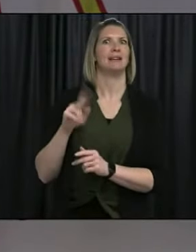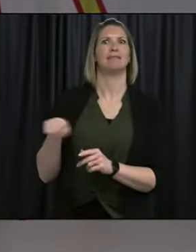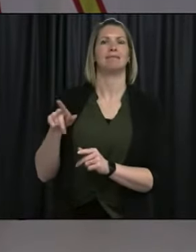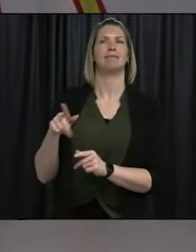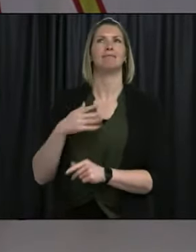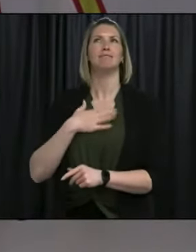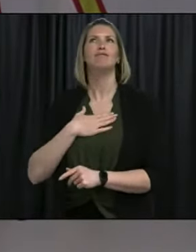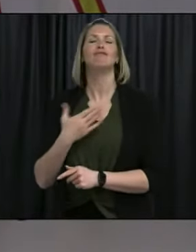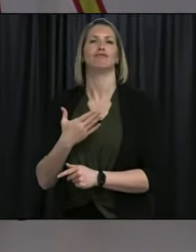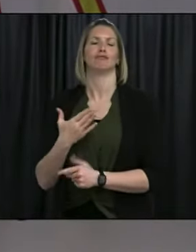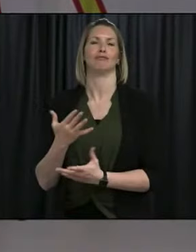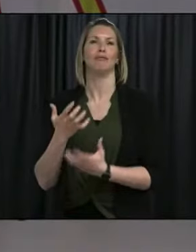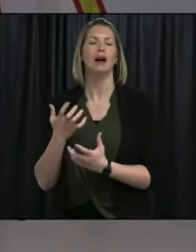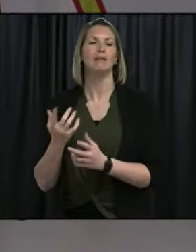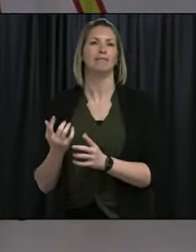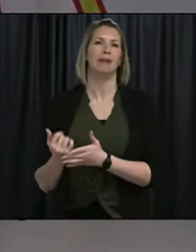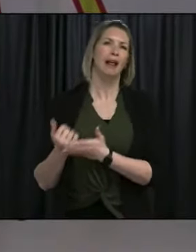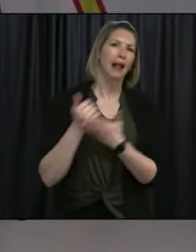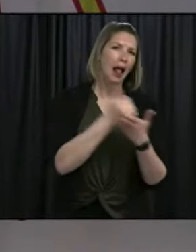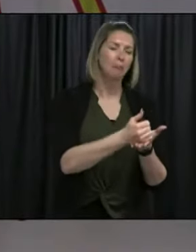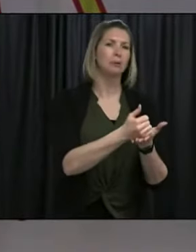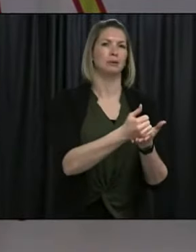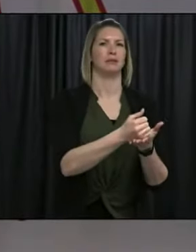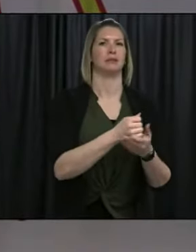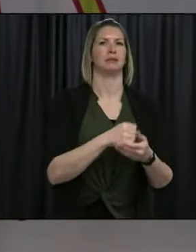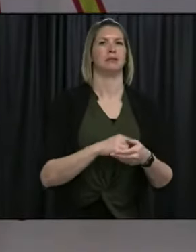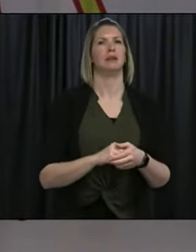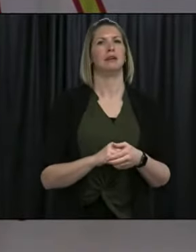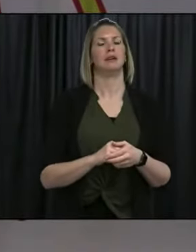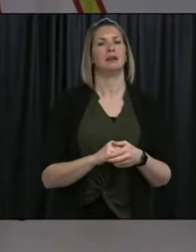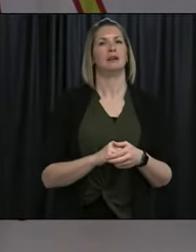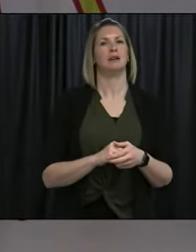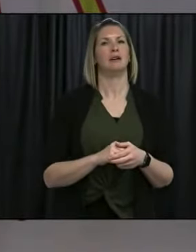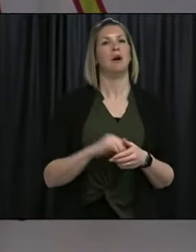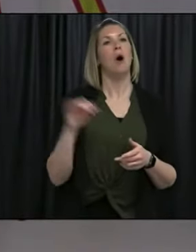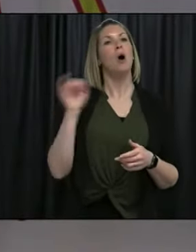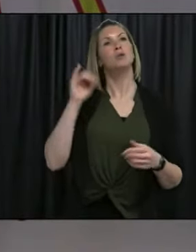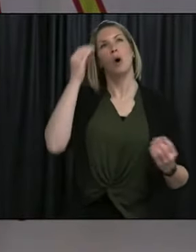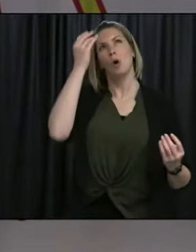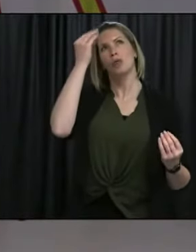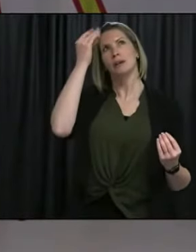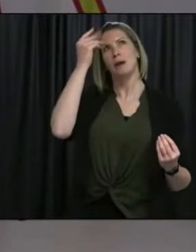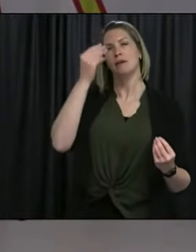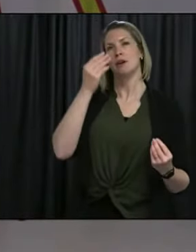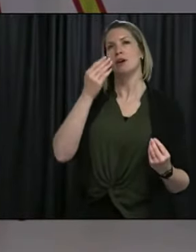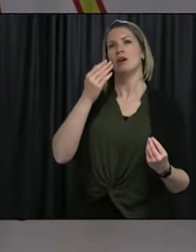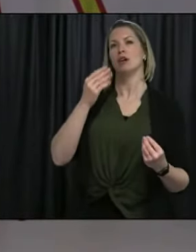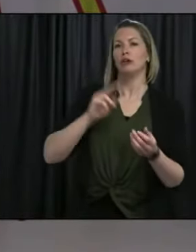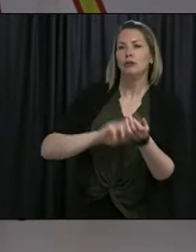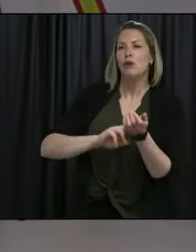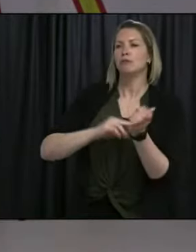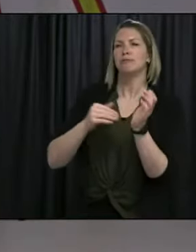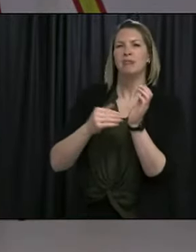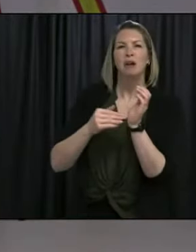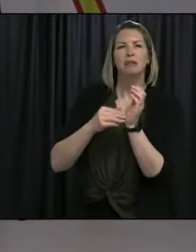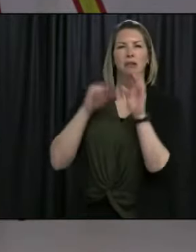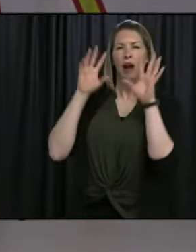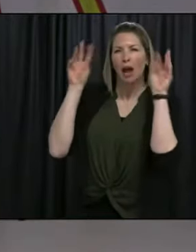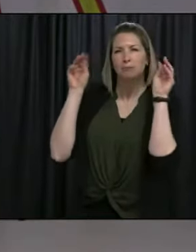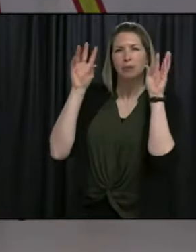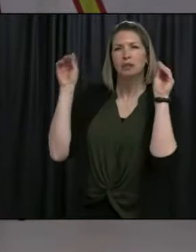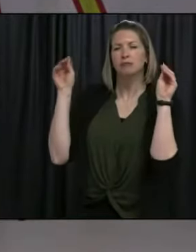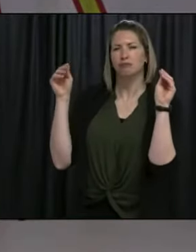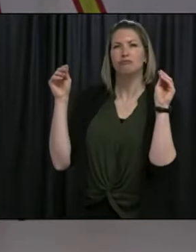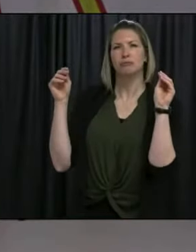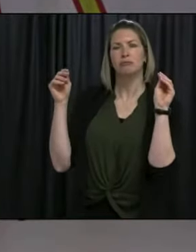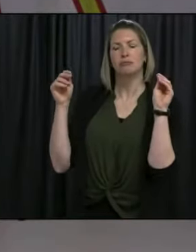to offer help. I then thought about every frontline worker and what they've been doing to get us to this point in the pandemic.